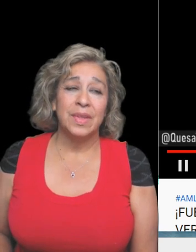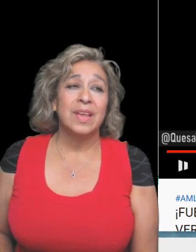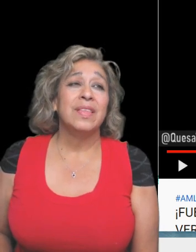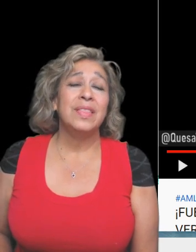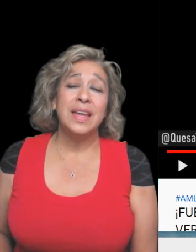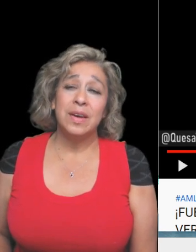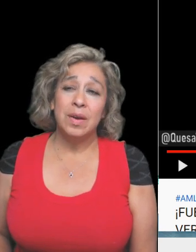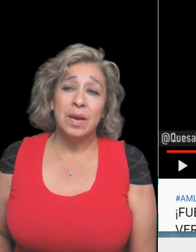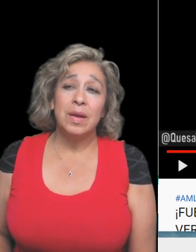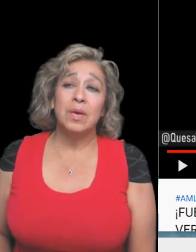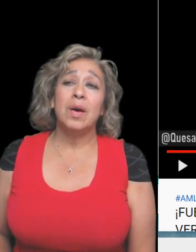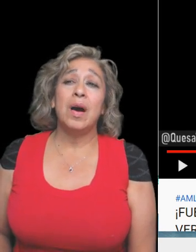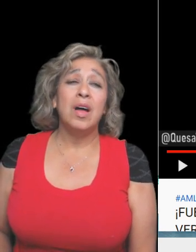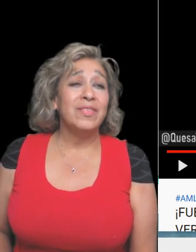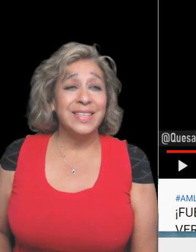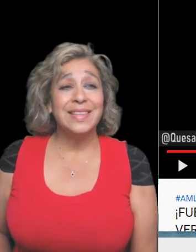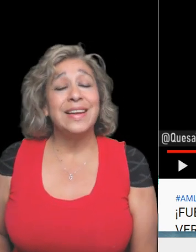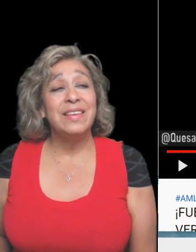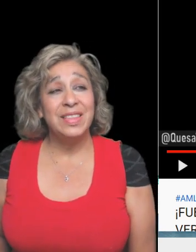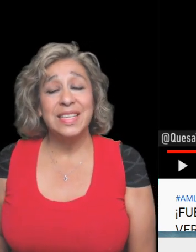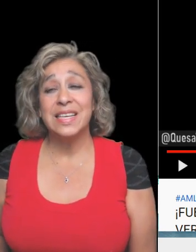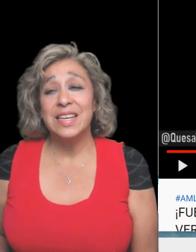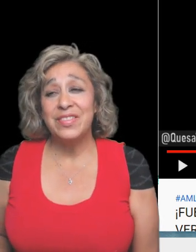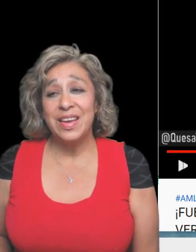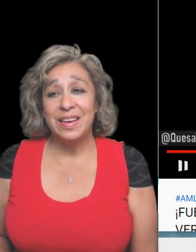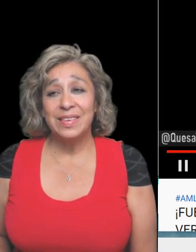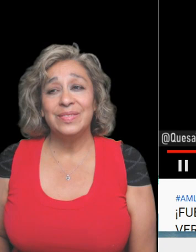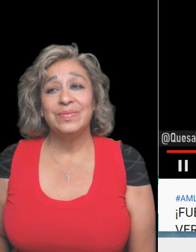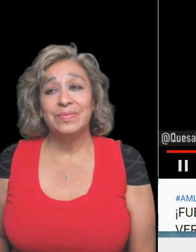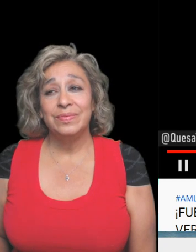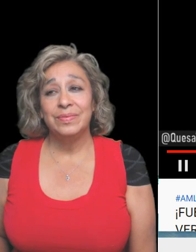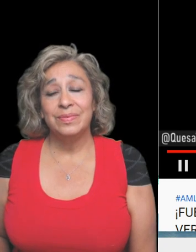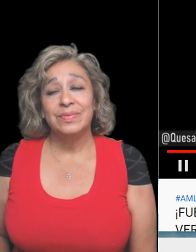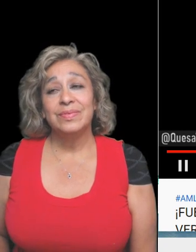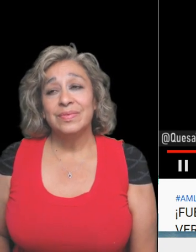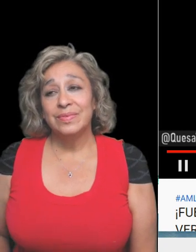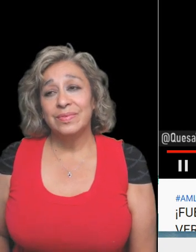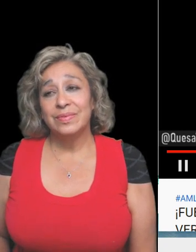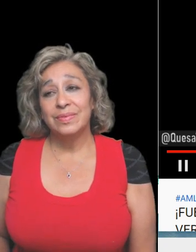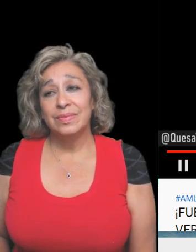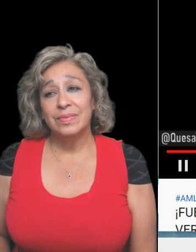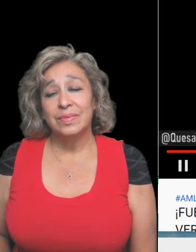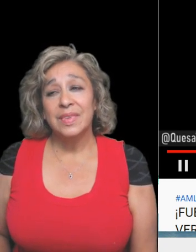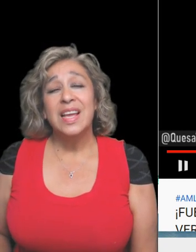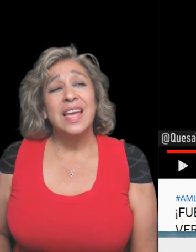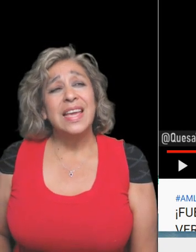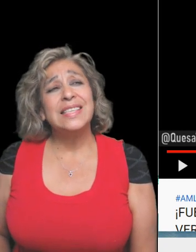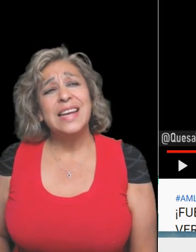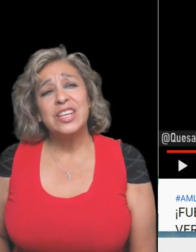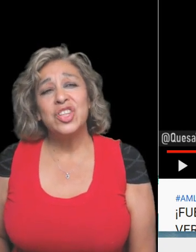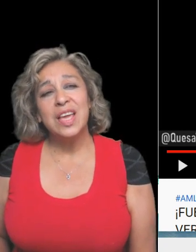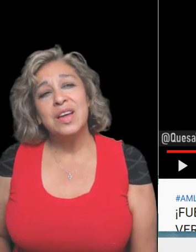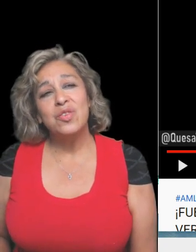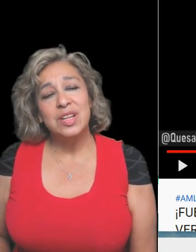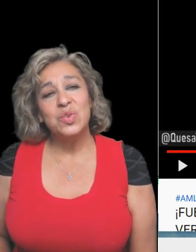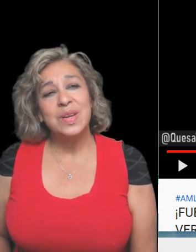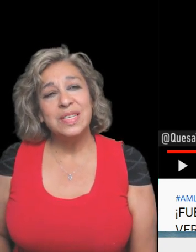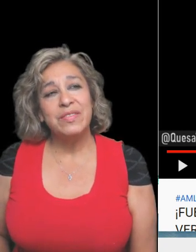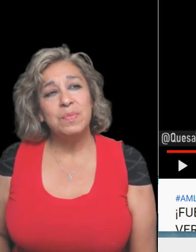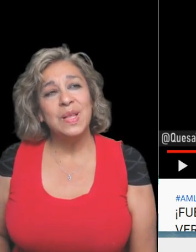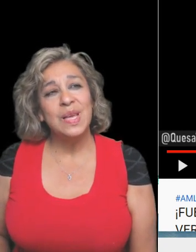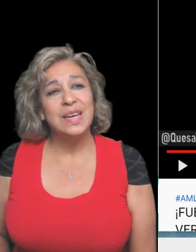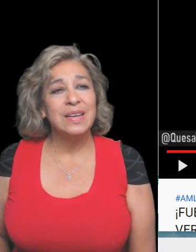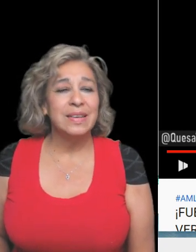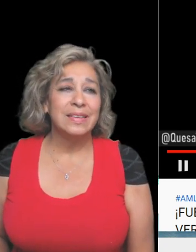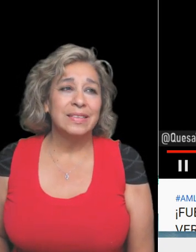este país. millones. That all of us that live in this country. 7 millones. Amigos, amigas. F. He said actually 127